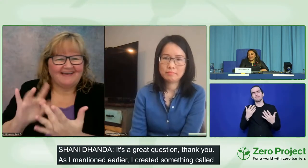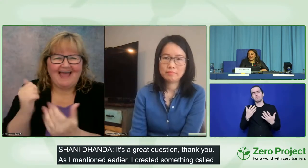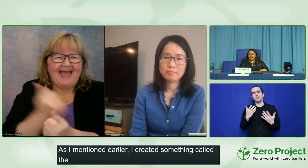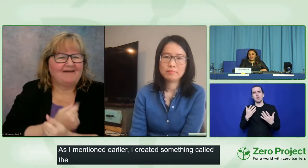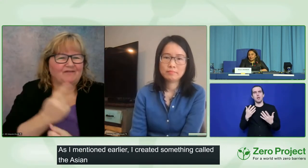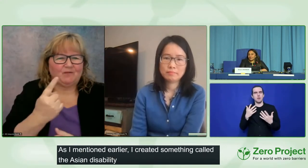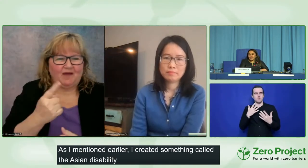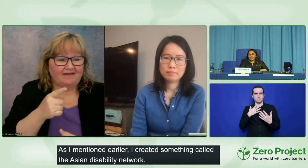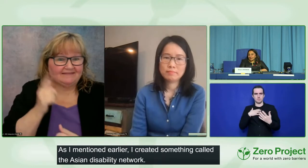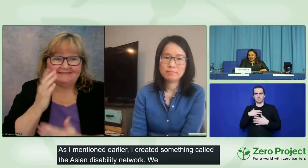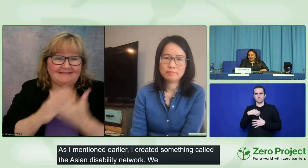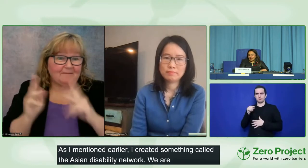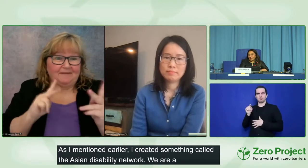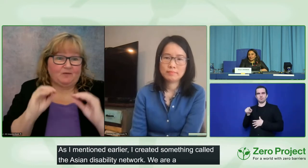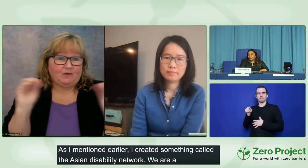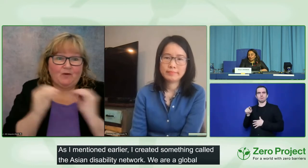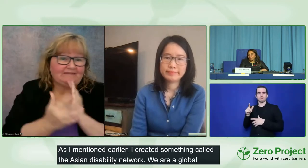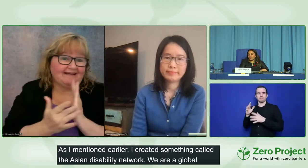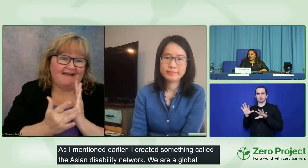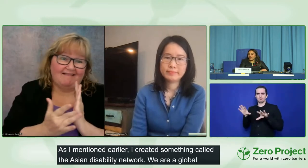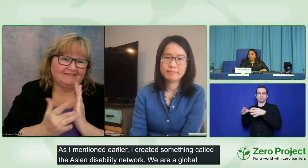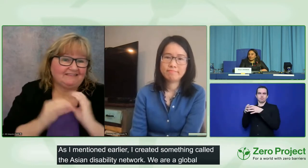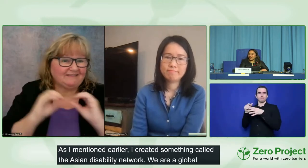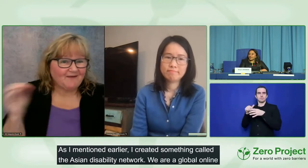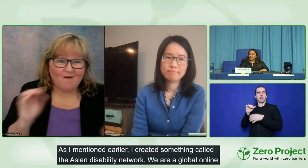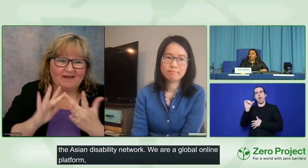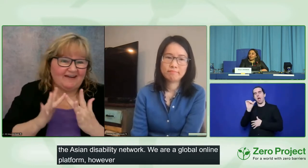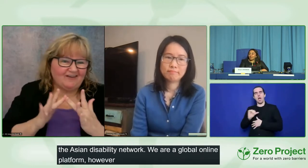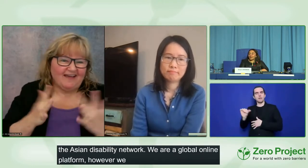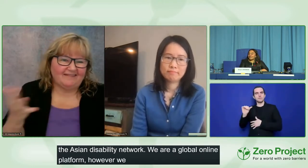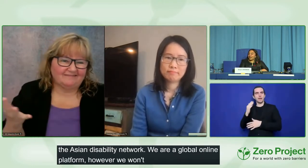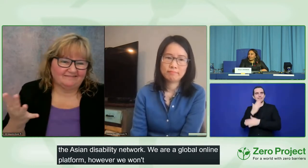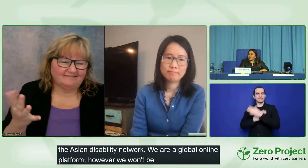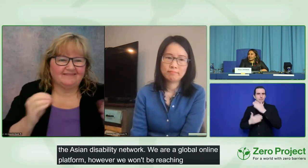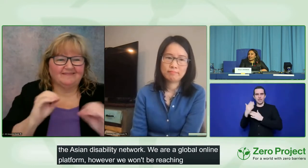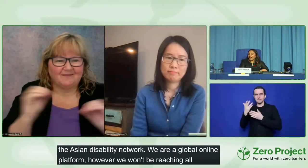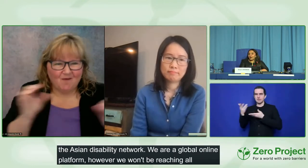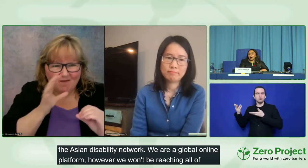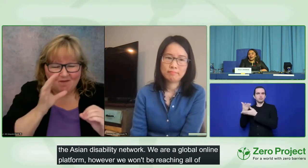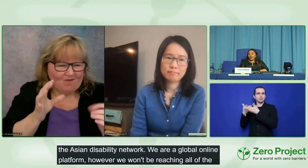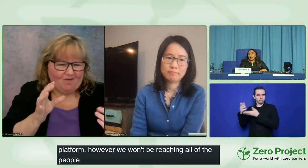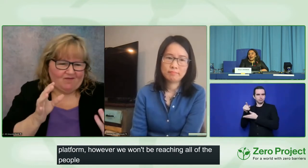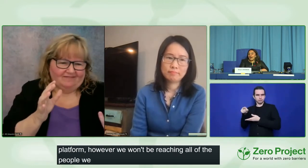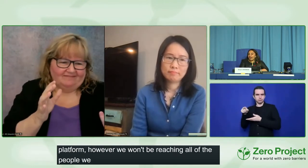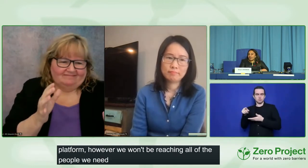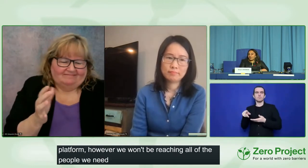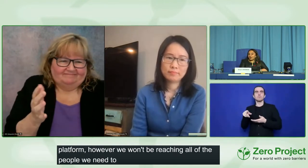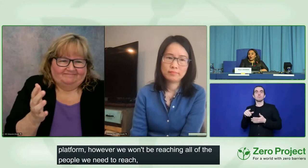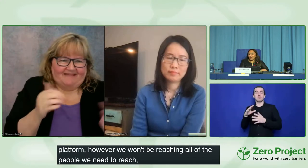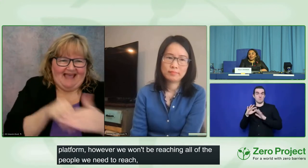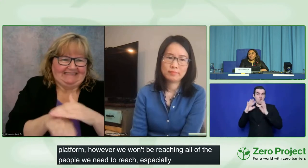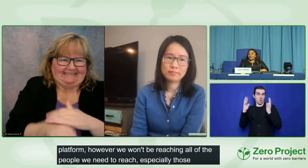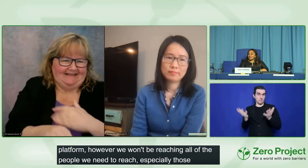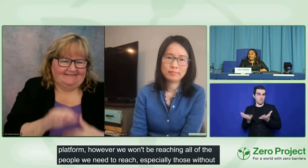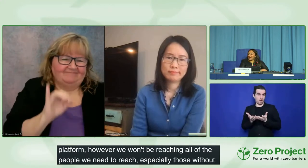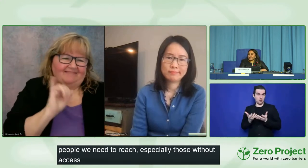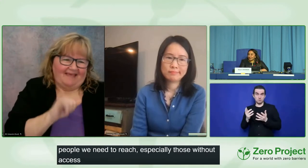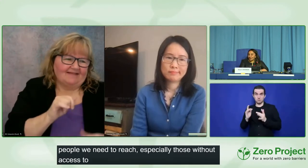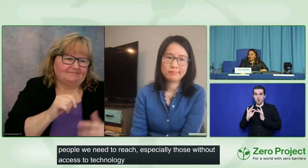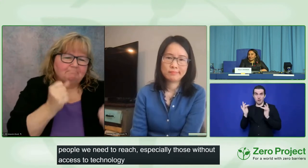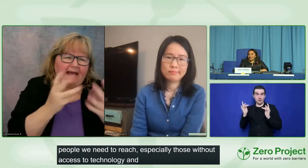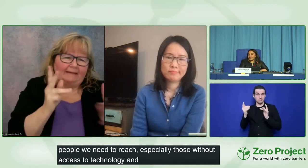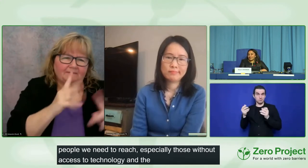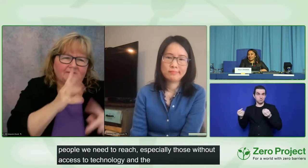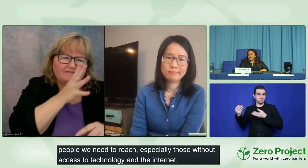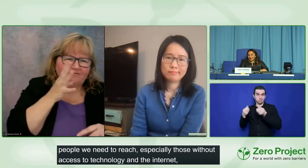access to technology and internet and those in rural areas. So that is definitely our aim and hope. And I've had some